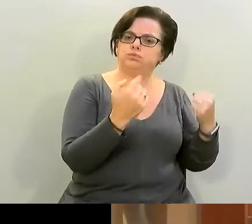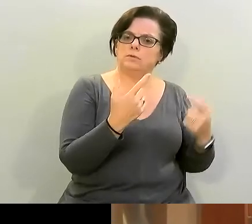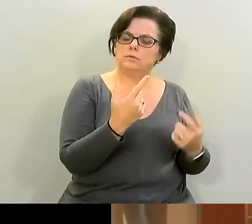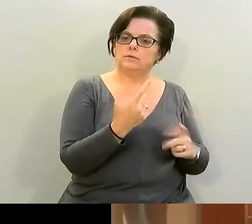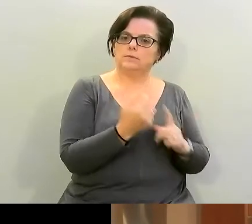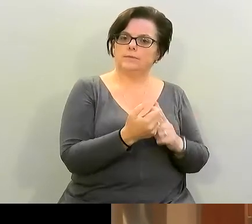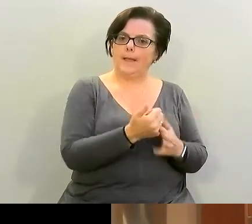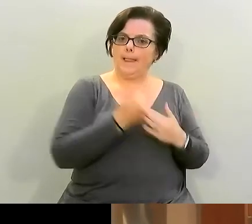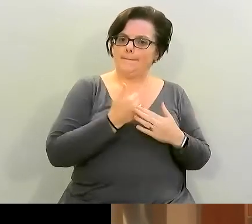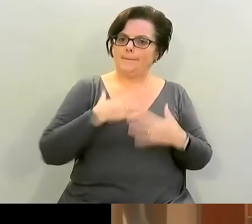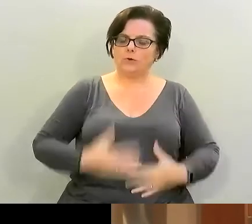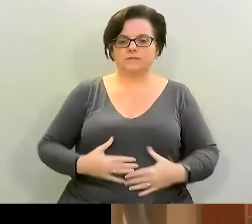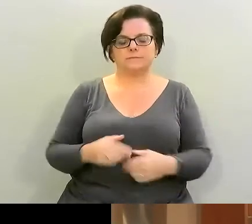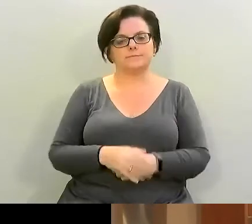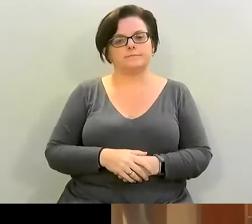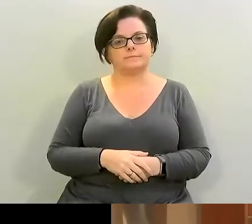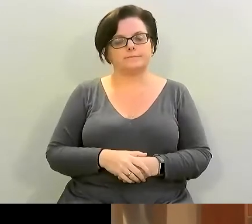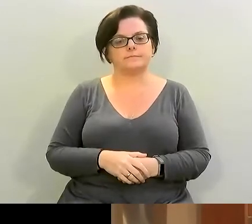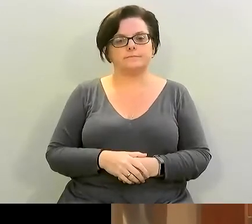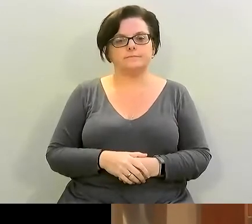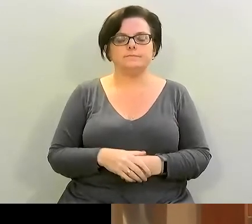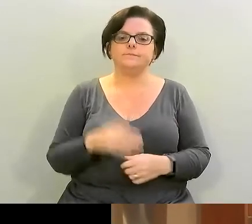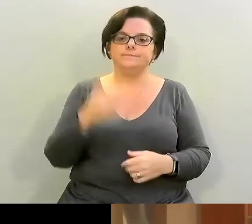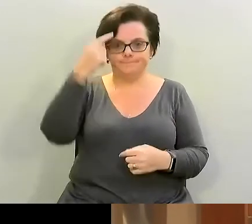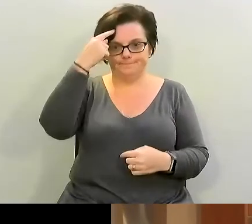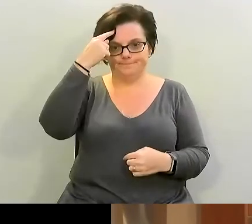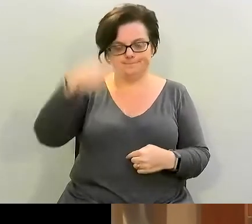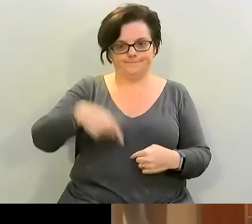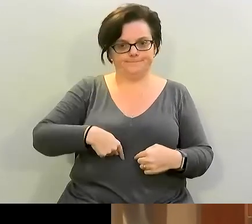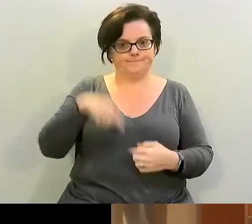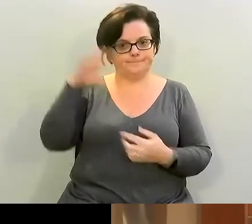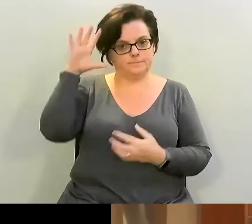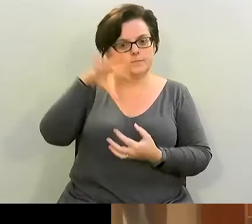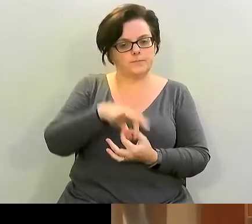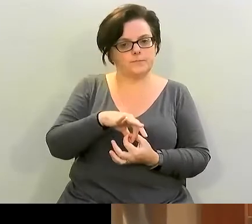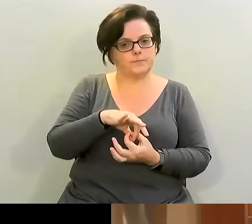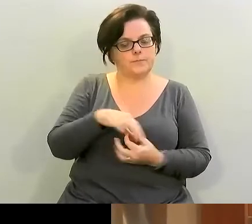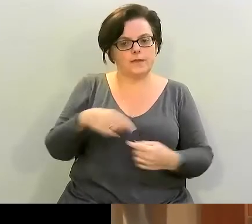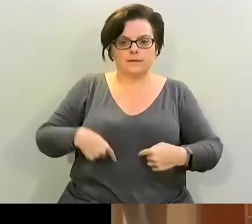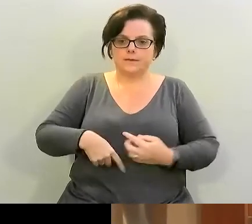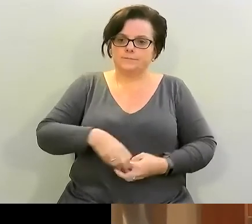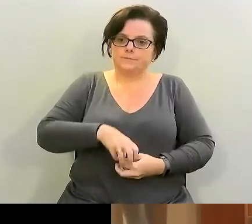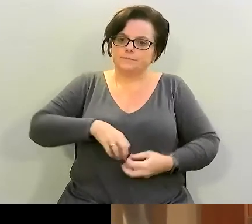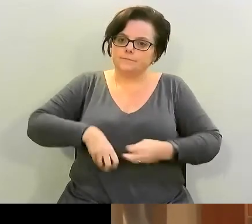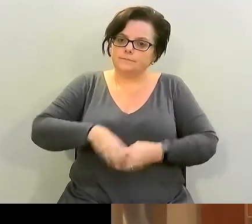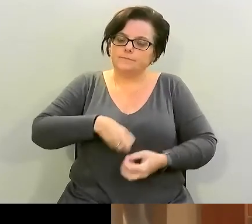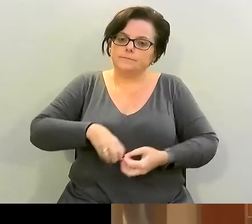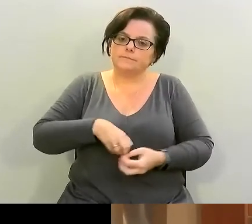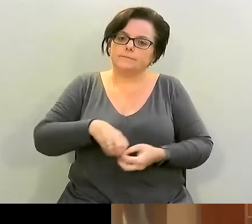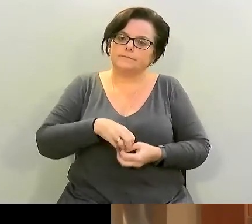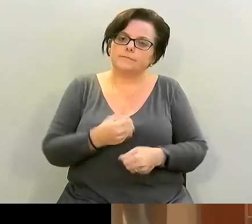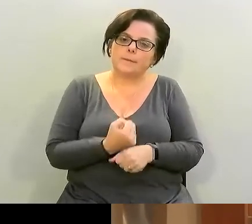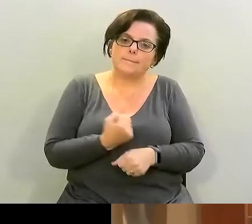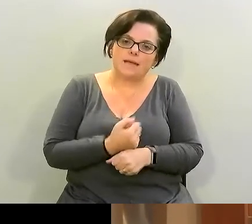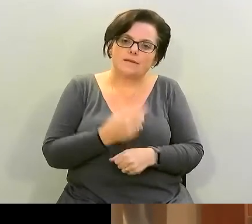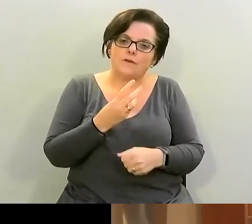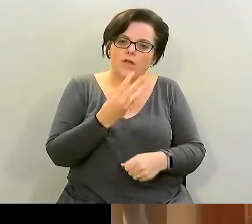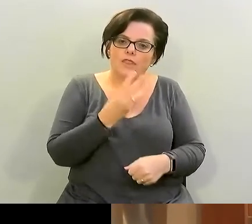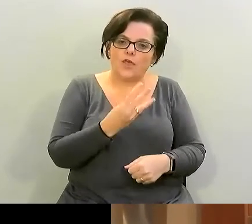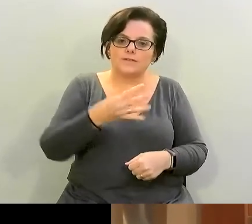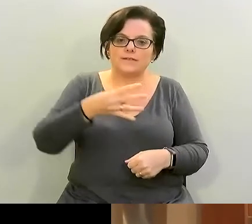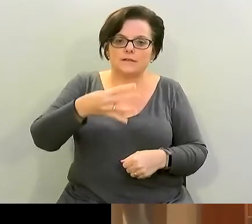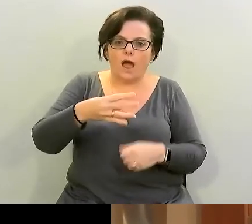with the gut brain connection our microbiome is made up of about 39 trillion